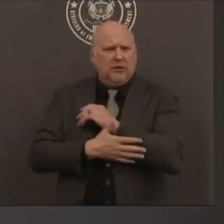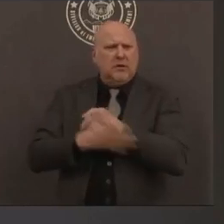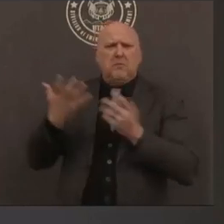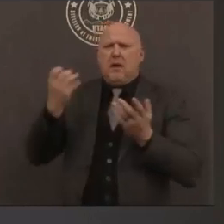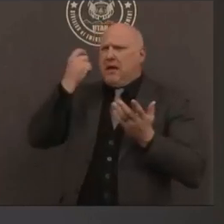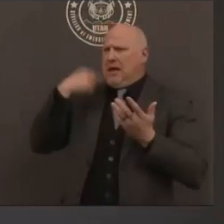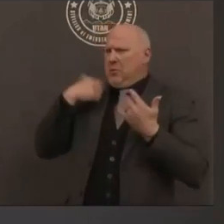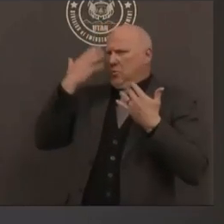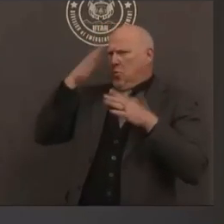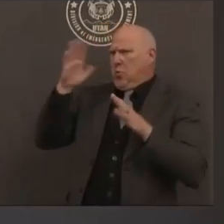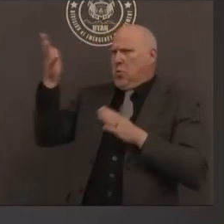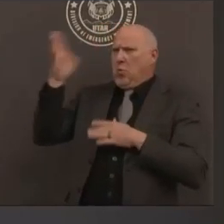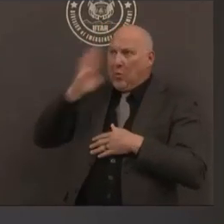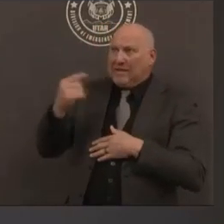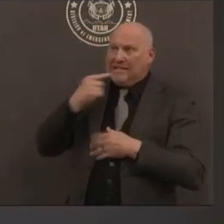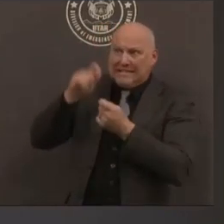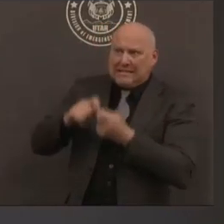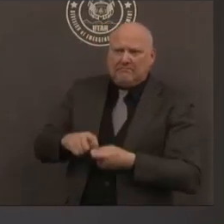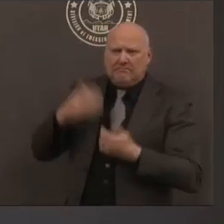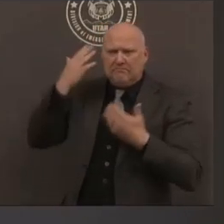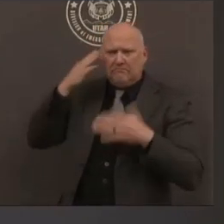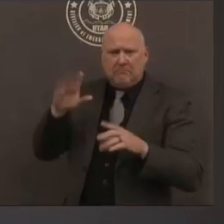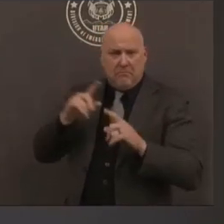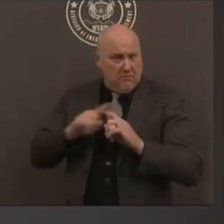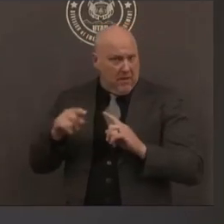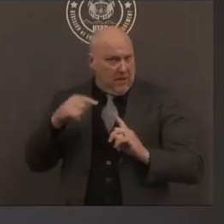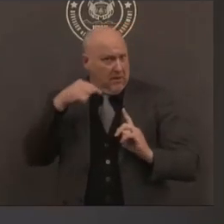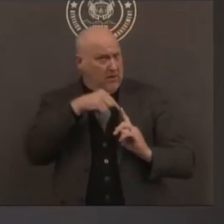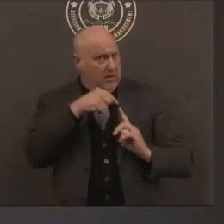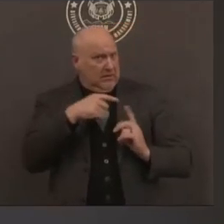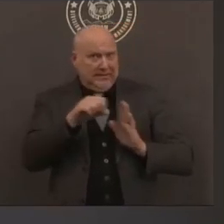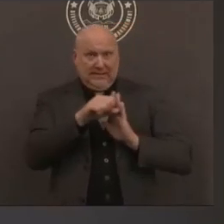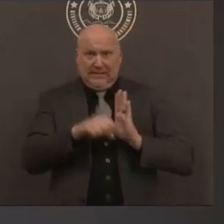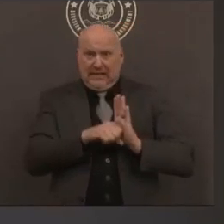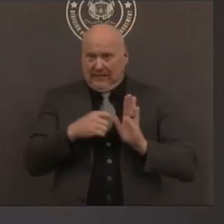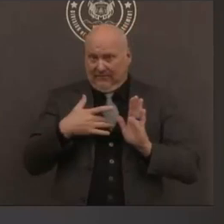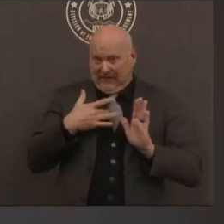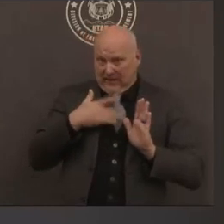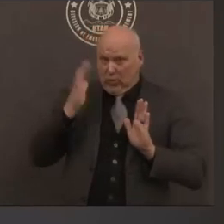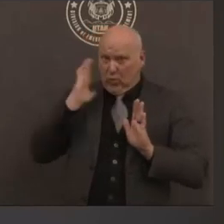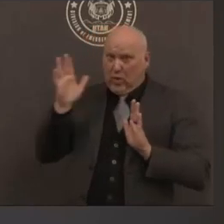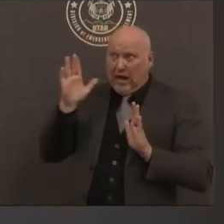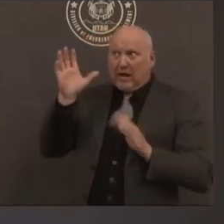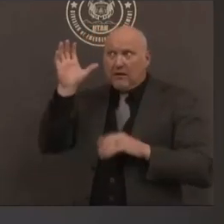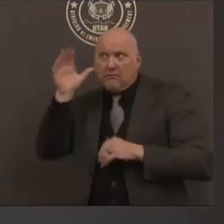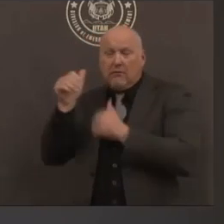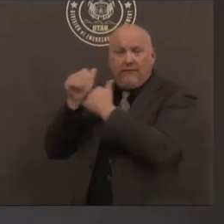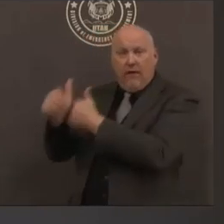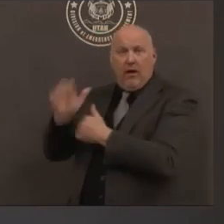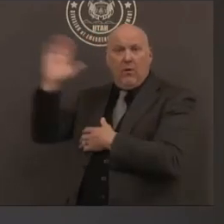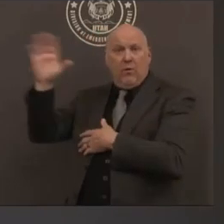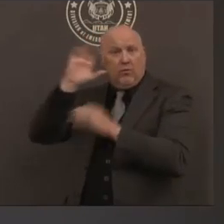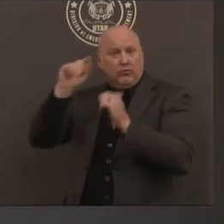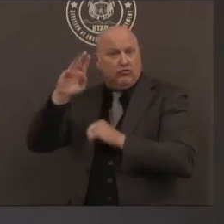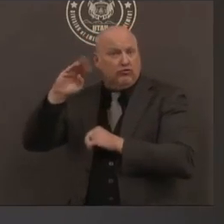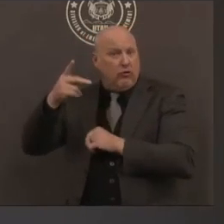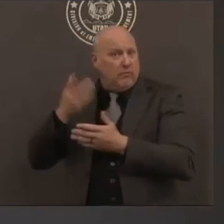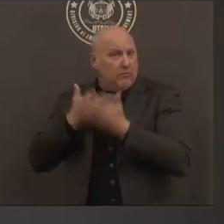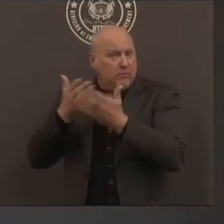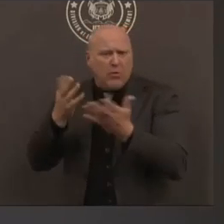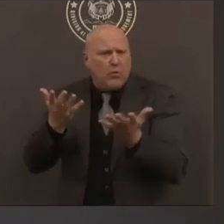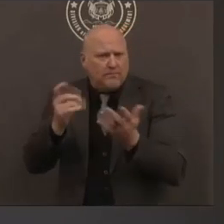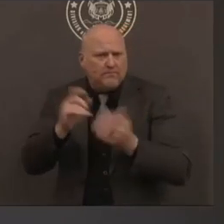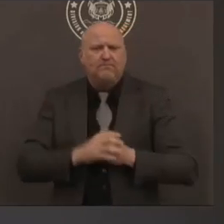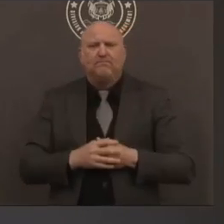utah on that timetable or is it on their own timetable how is the state going to respond to these guidelines this afternoon yeah exactly so without knowing